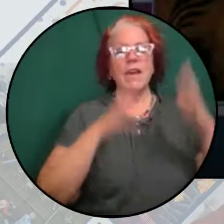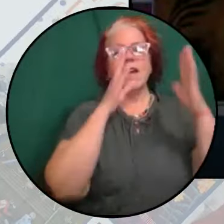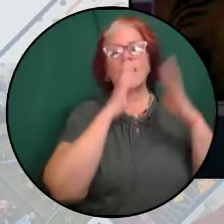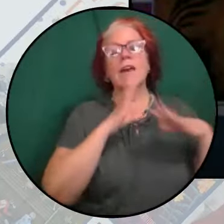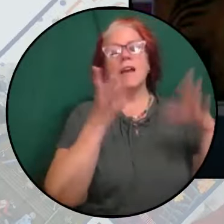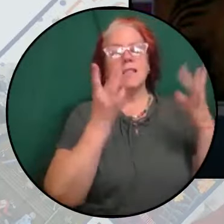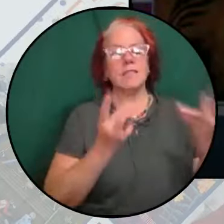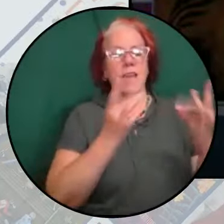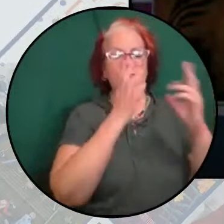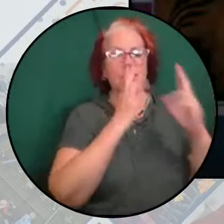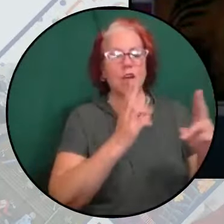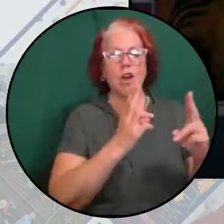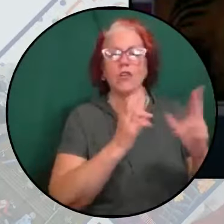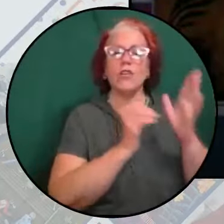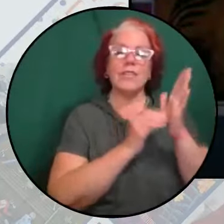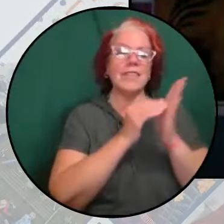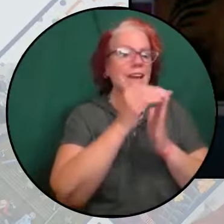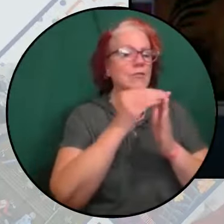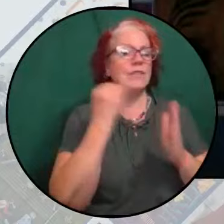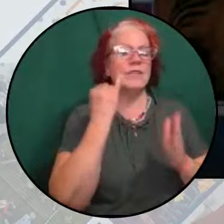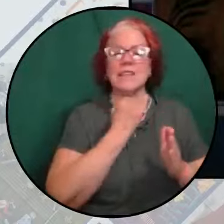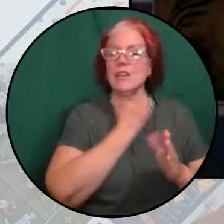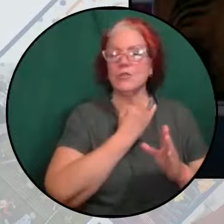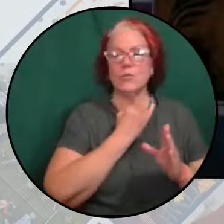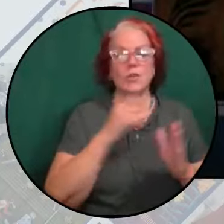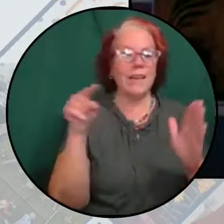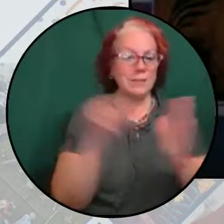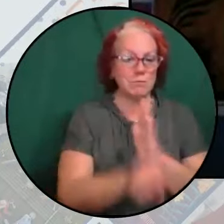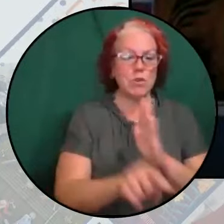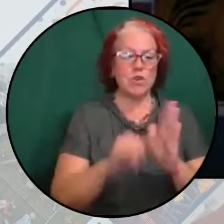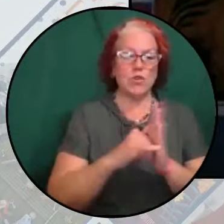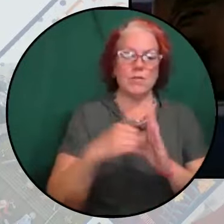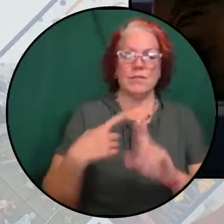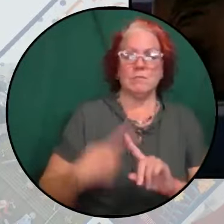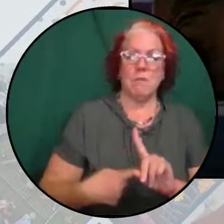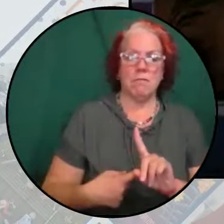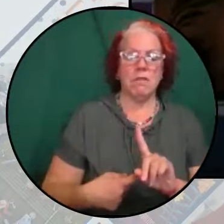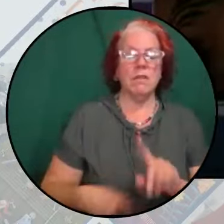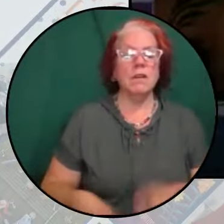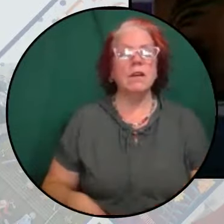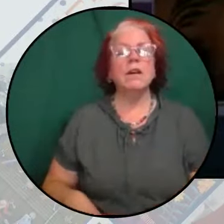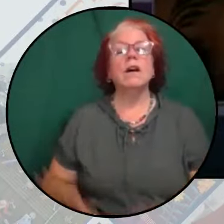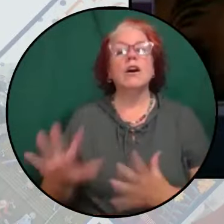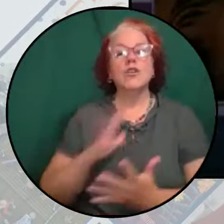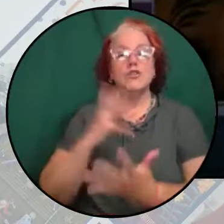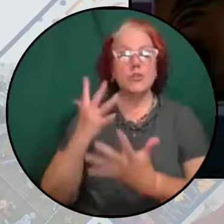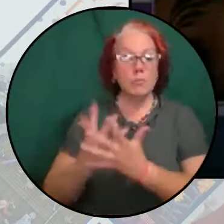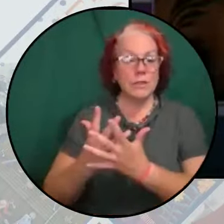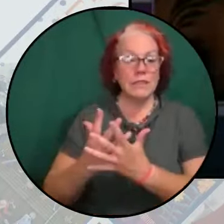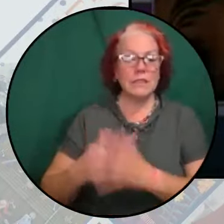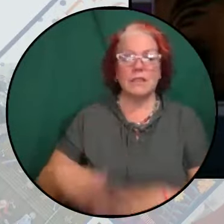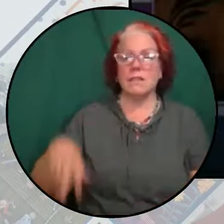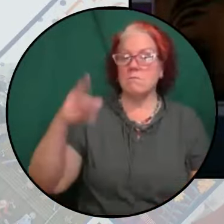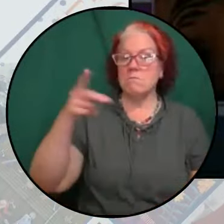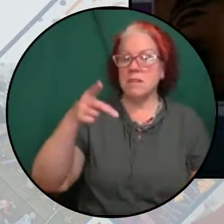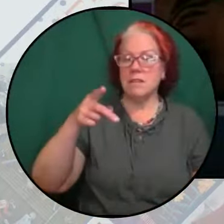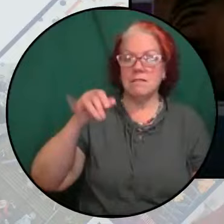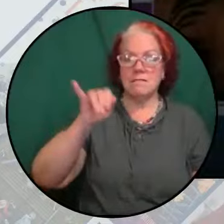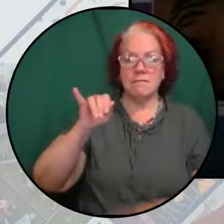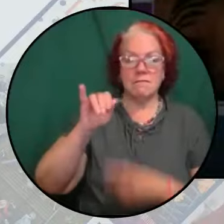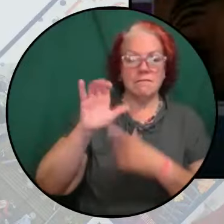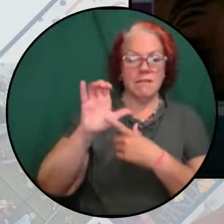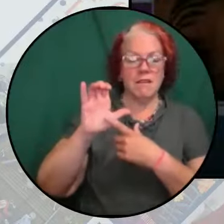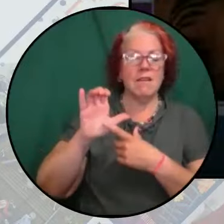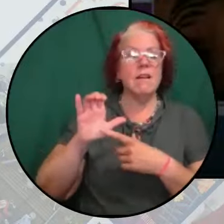who Israel has murdered this month. The prison and military-industrial complexes together